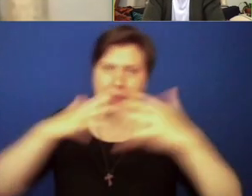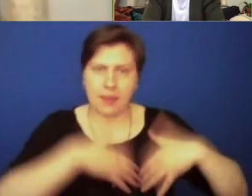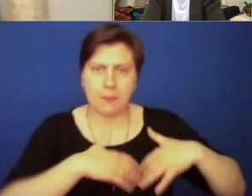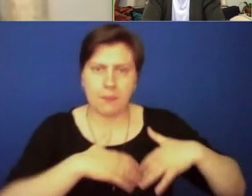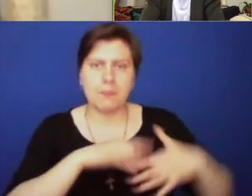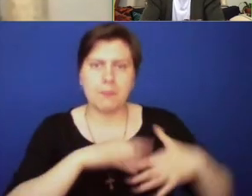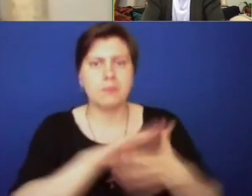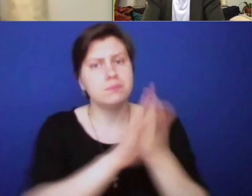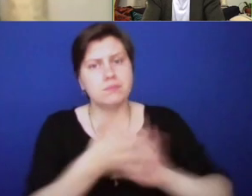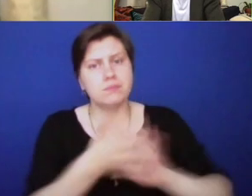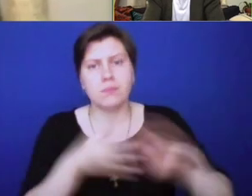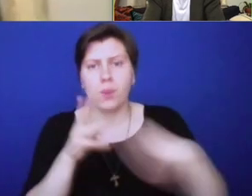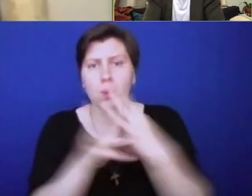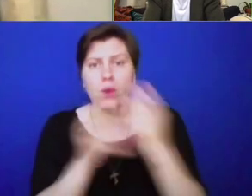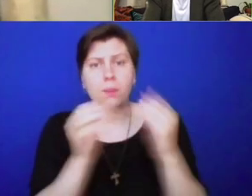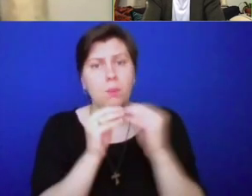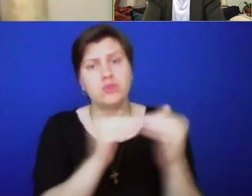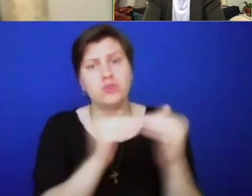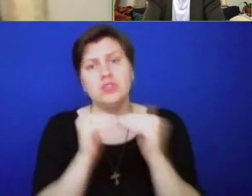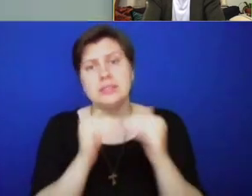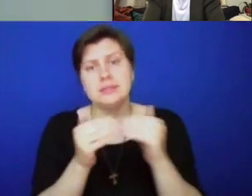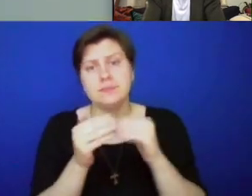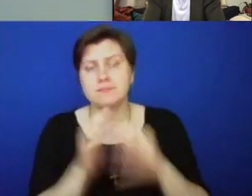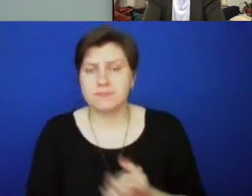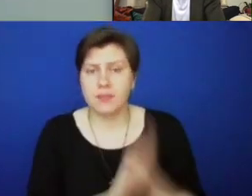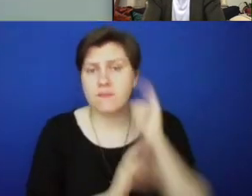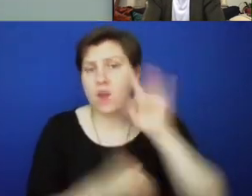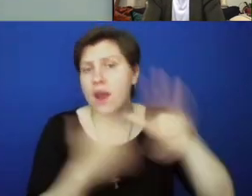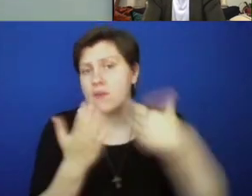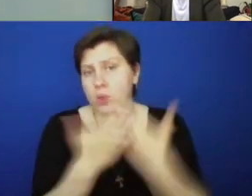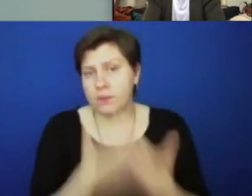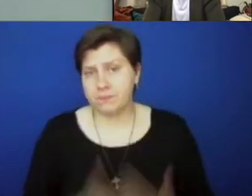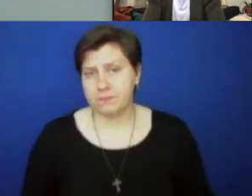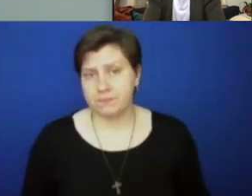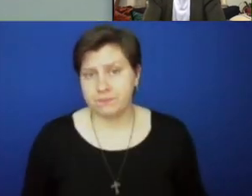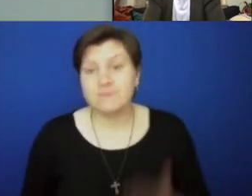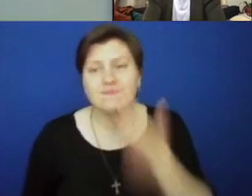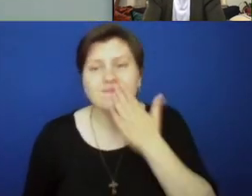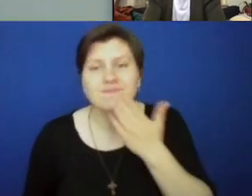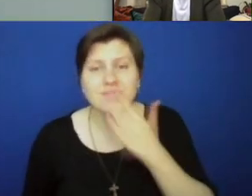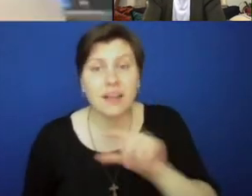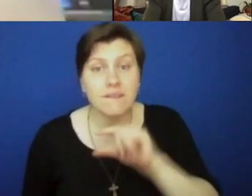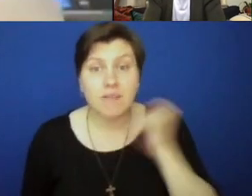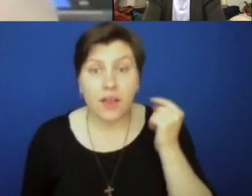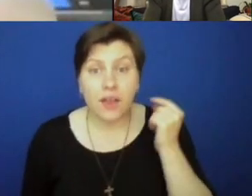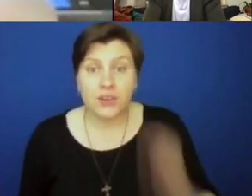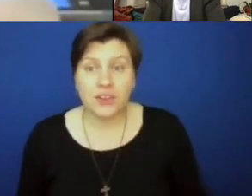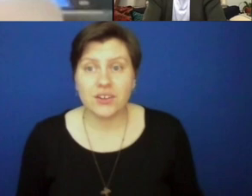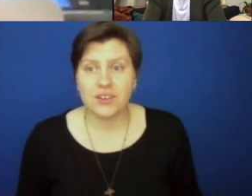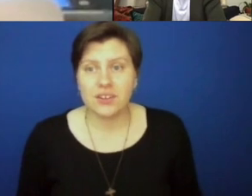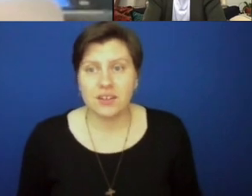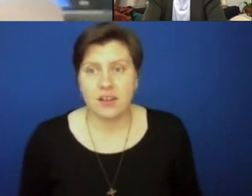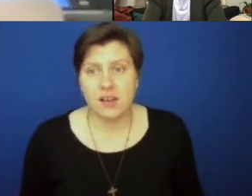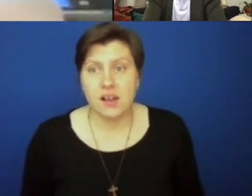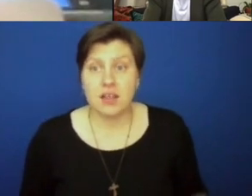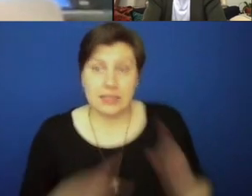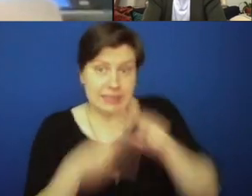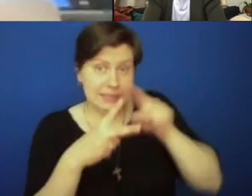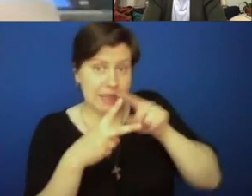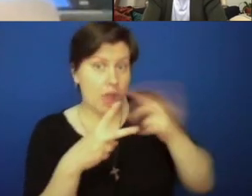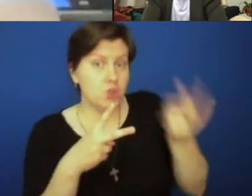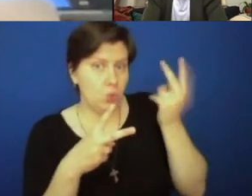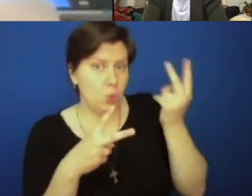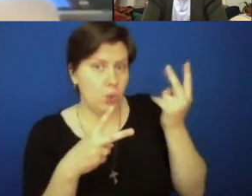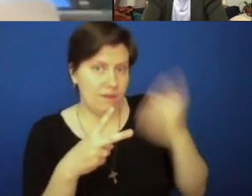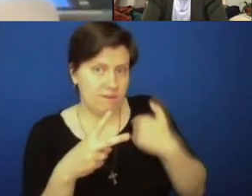and humane for everybody. Thank you, Gerald. And Father Boxy. Just very briefly, two signs of hope.